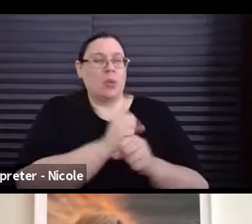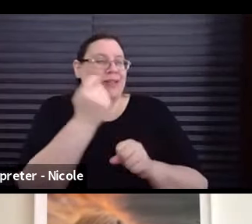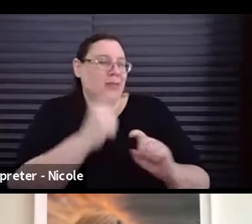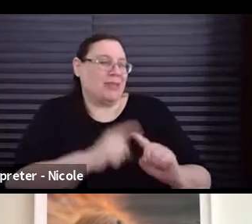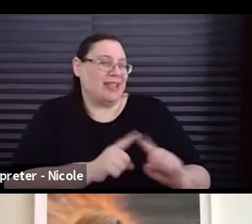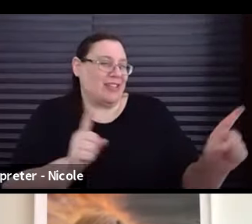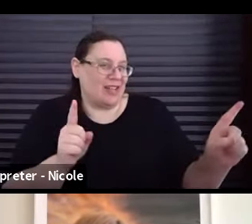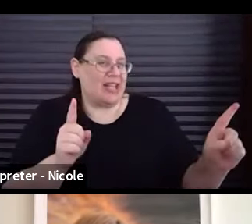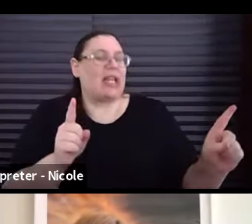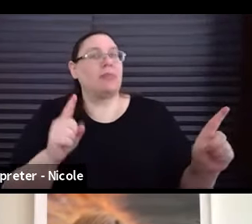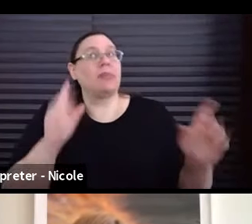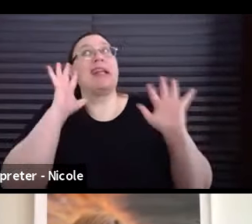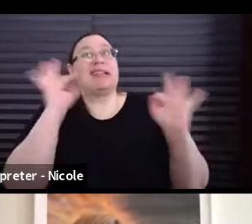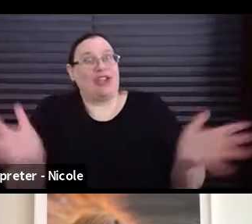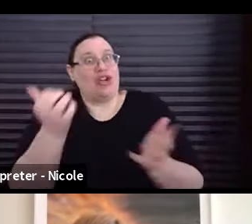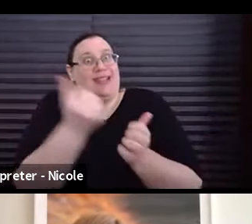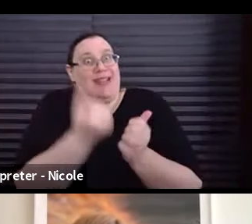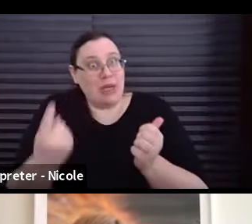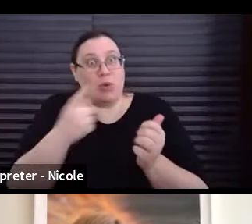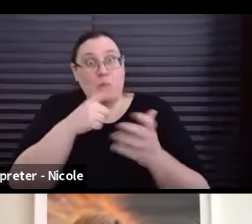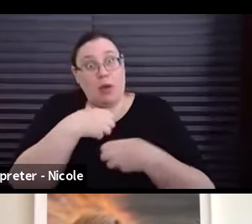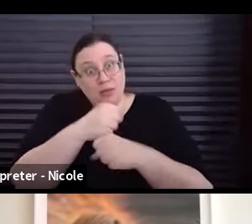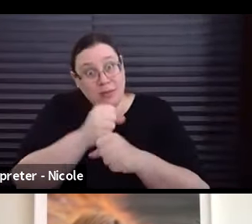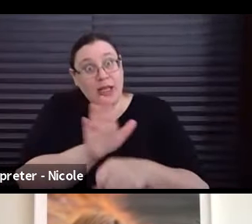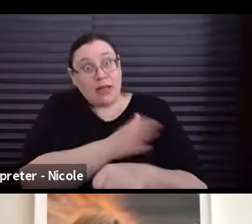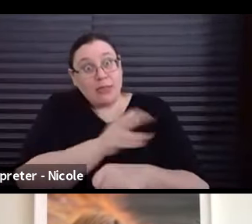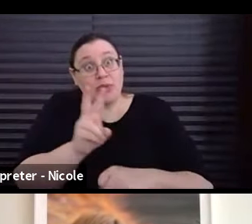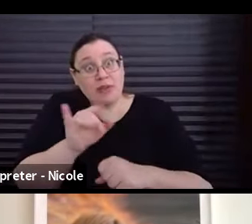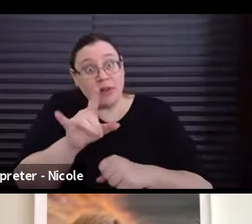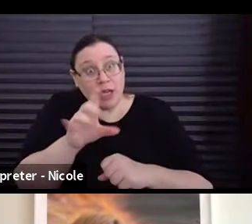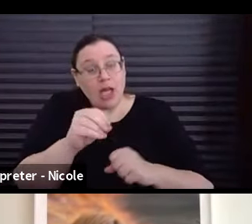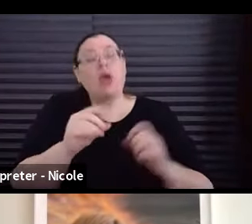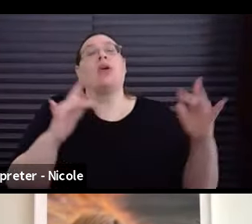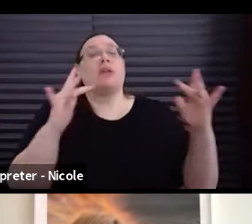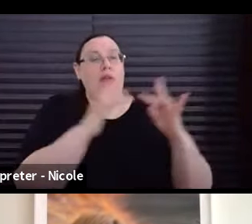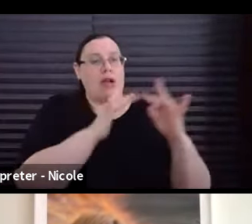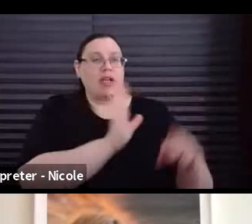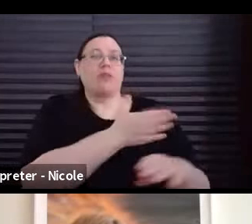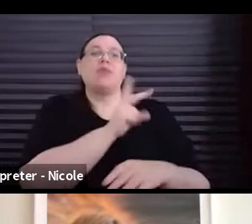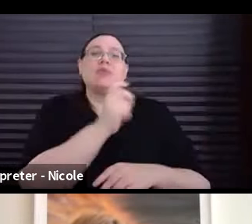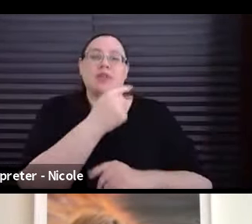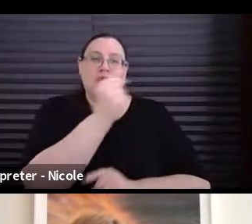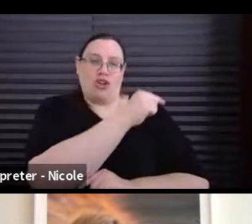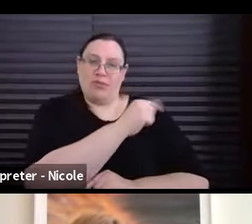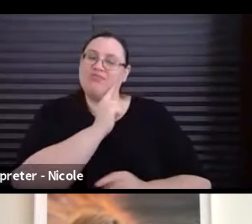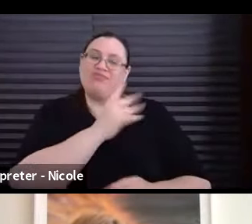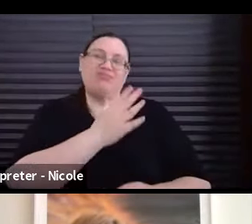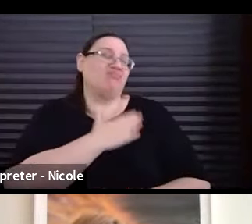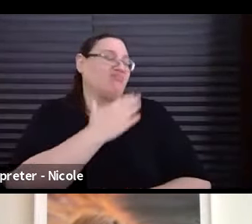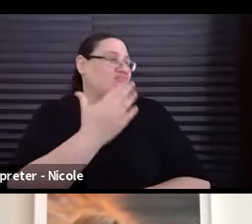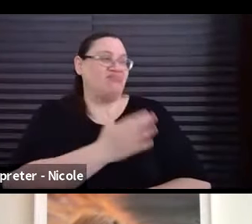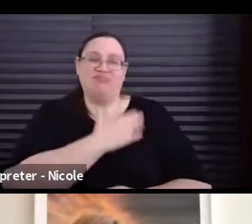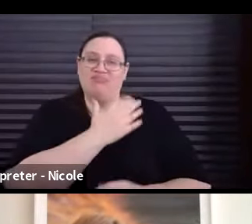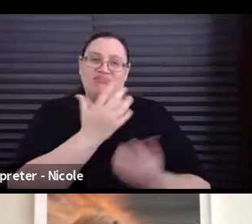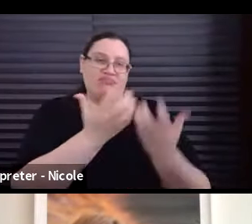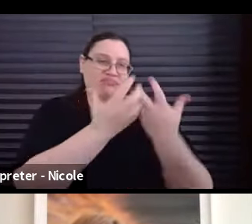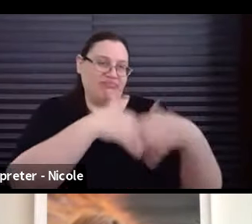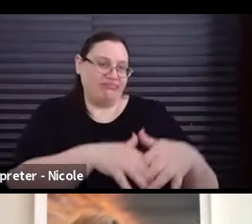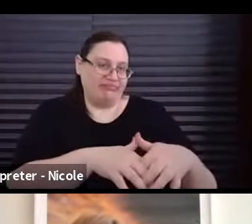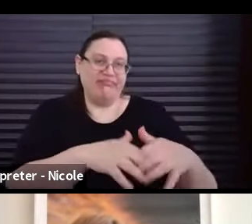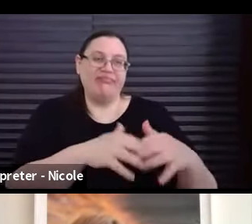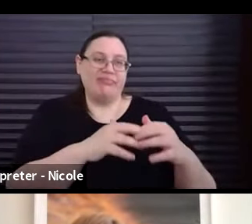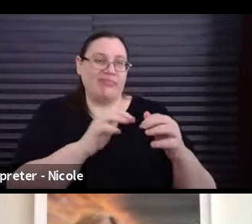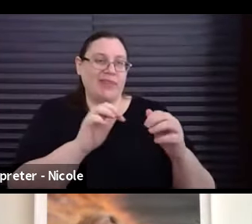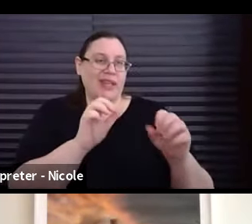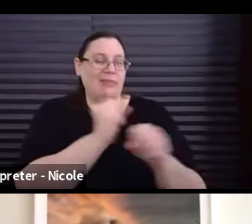Um, but I definitely encourage anybody that wants to make a music video to get in touch with the music department. Uh, they would be happy to figure out a way to, to make that a